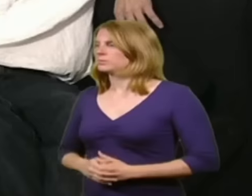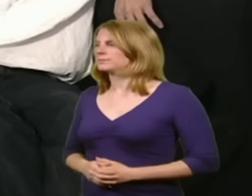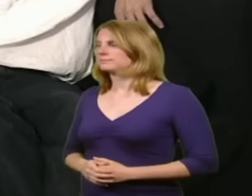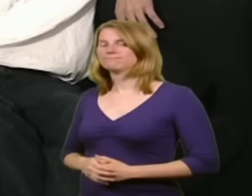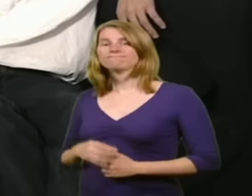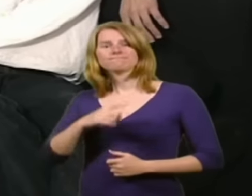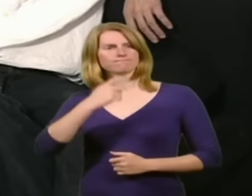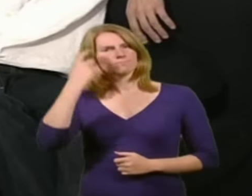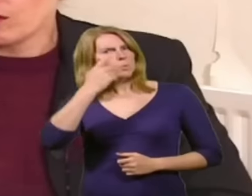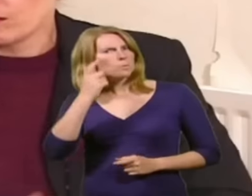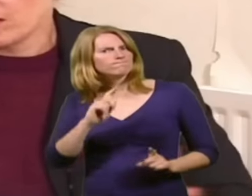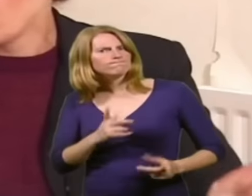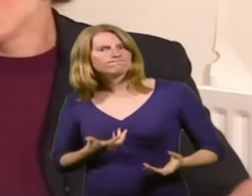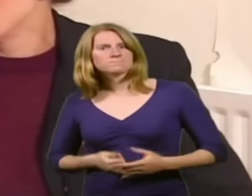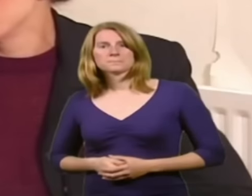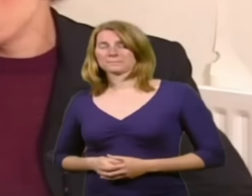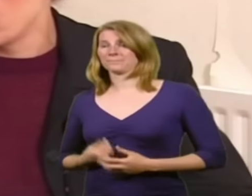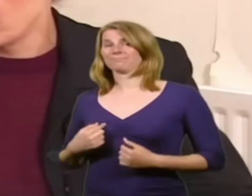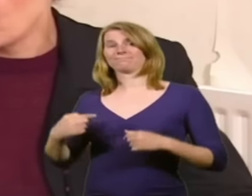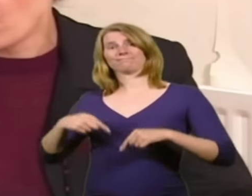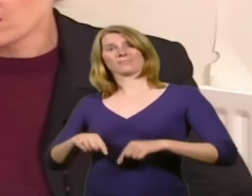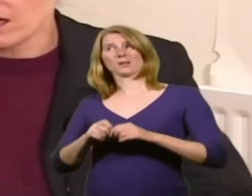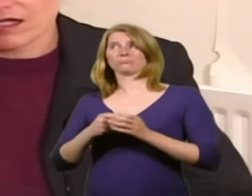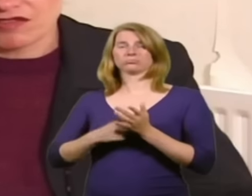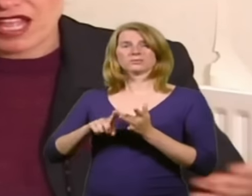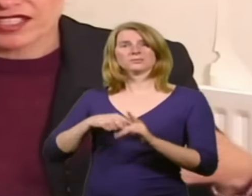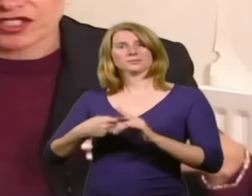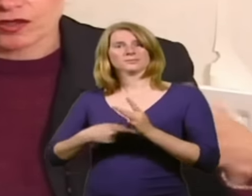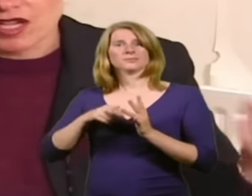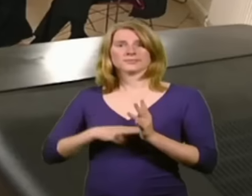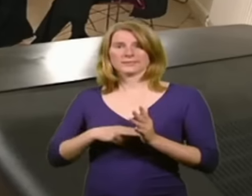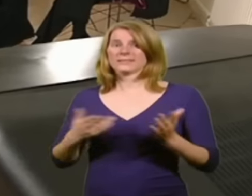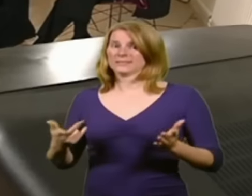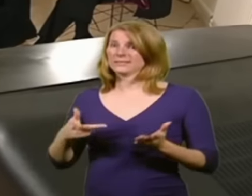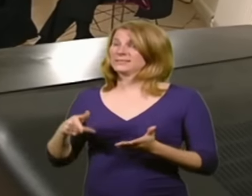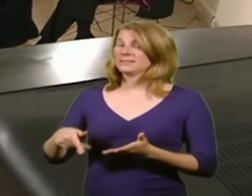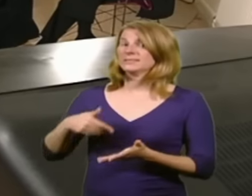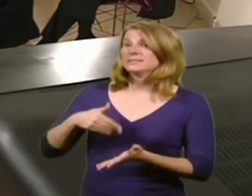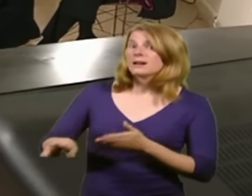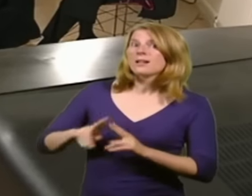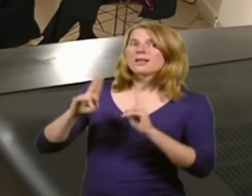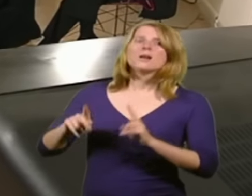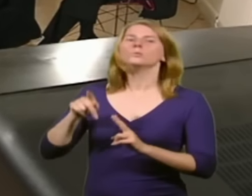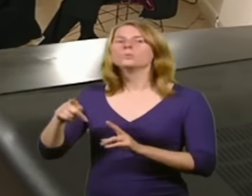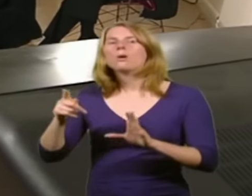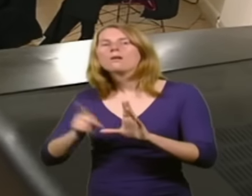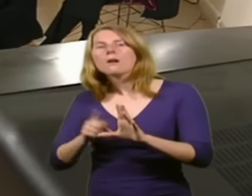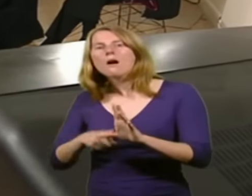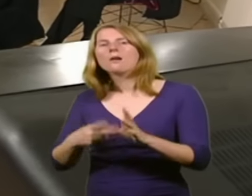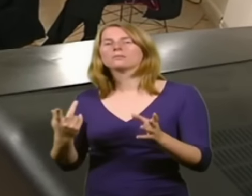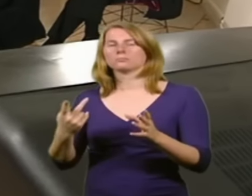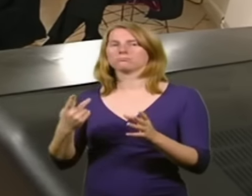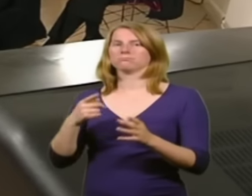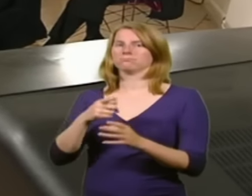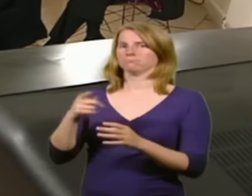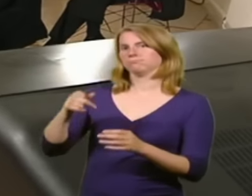So, what are your thoughts, Anne? Here we are in Brixton. You're marketing this flat to the young, sort of hip, moneyed set.